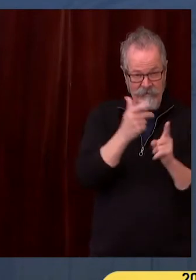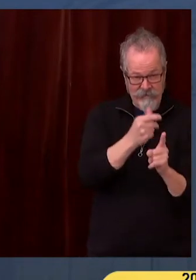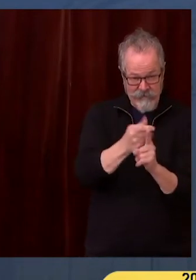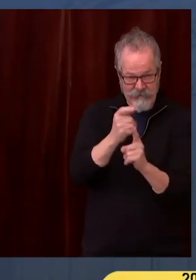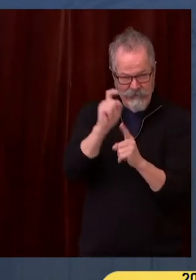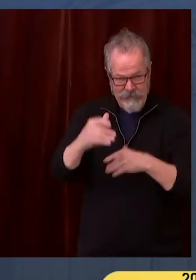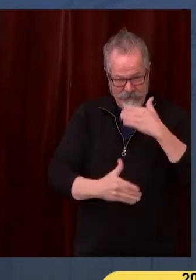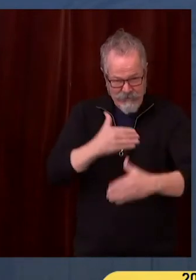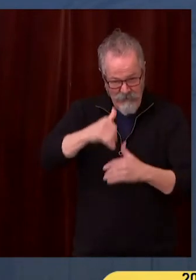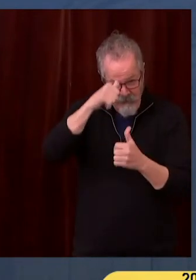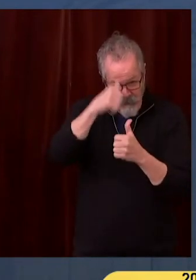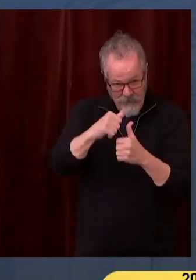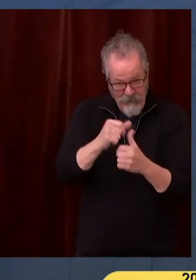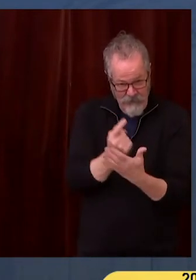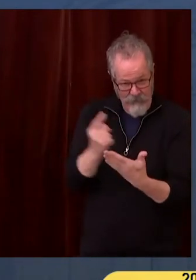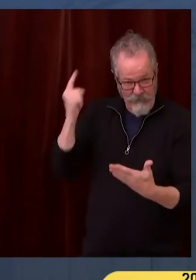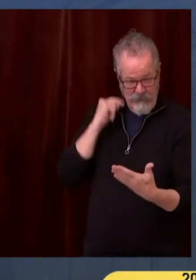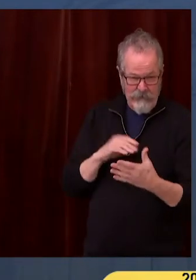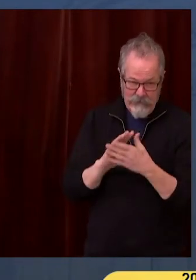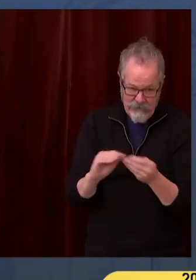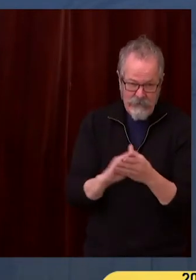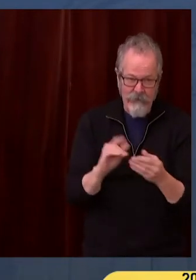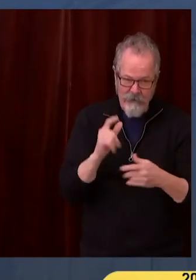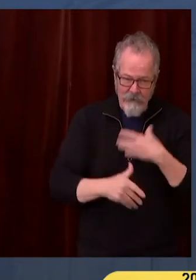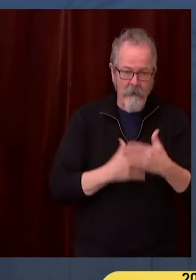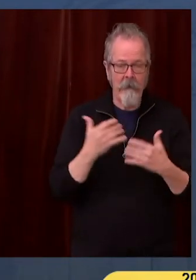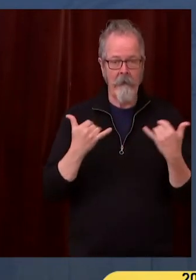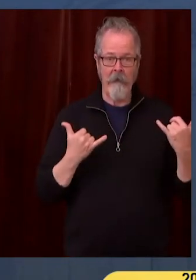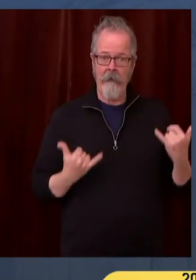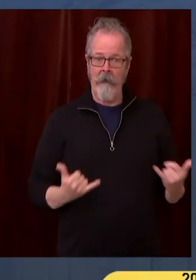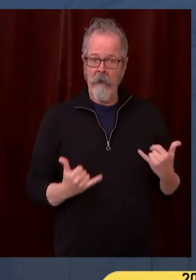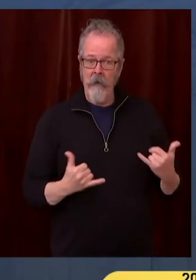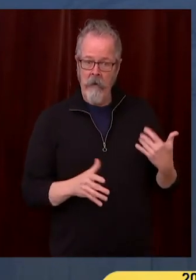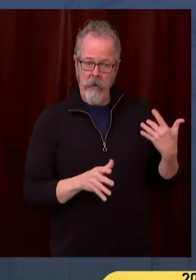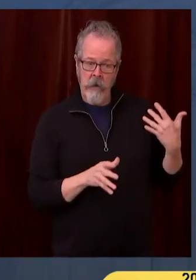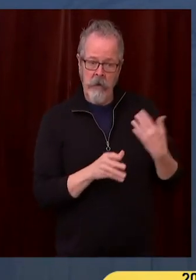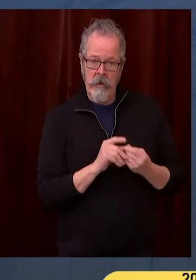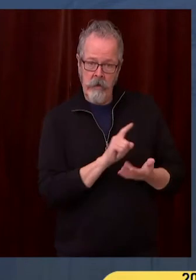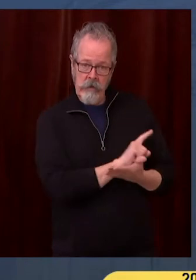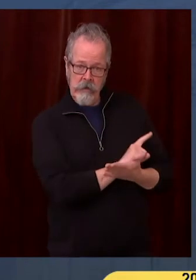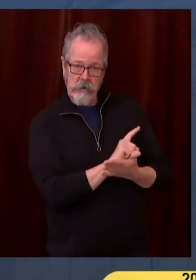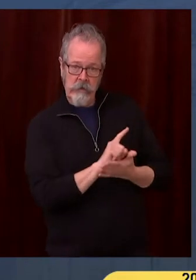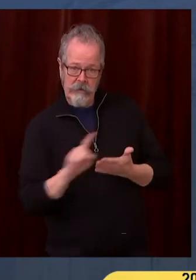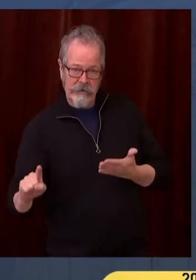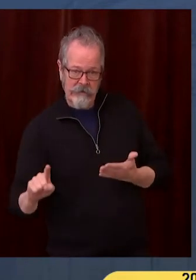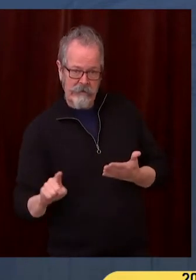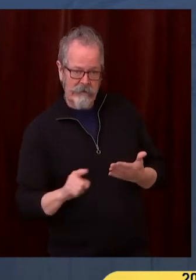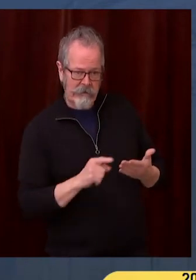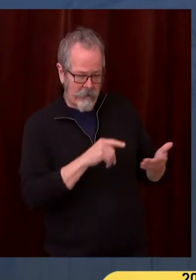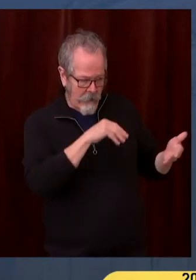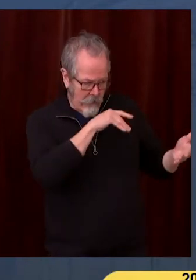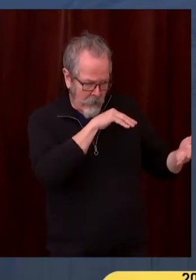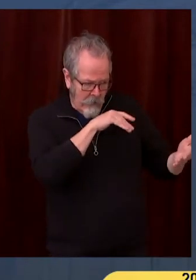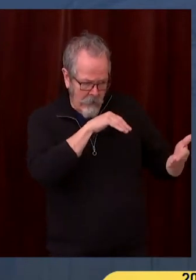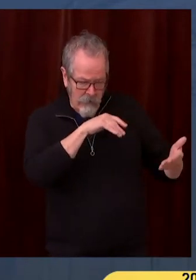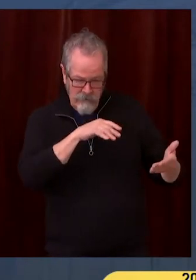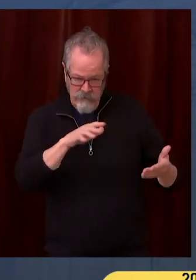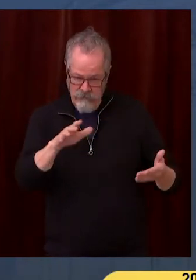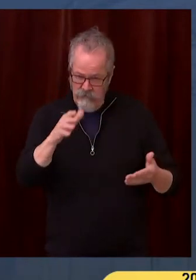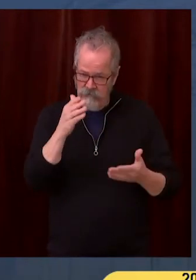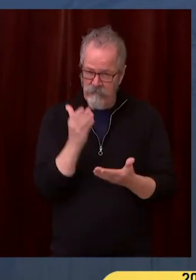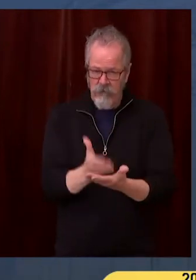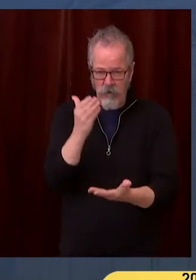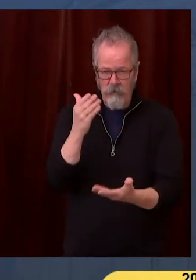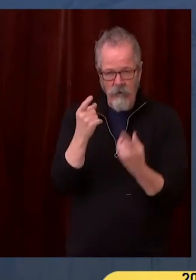say. These measures are working. We certainly have a long ways to go, but we have made very significant progress in the last